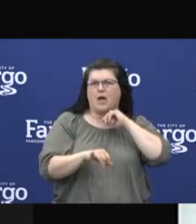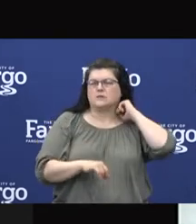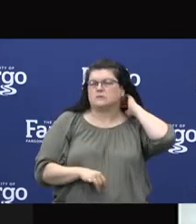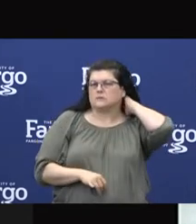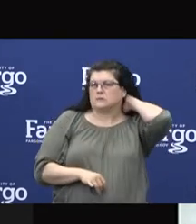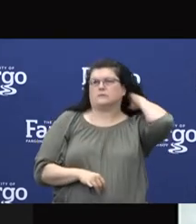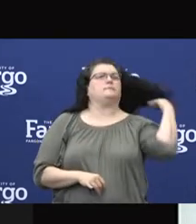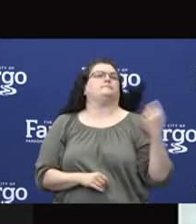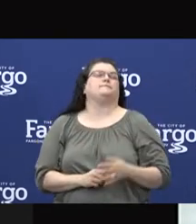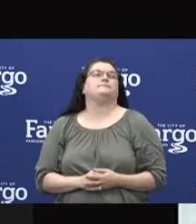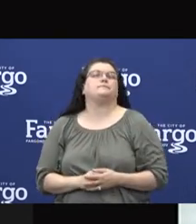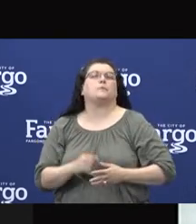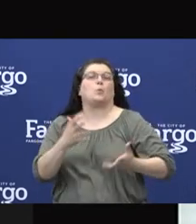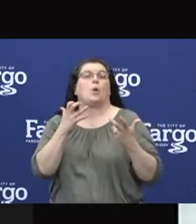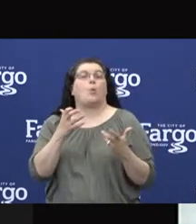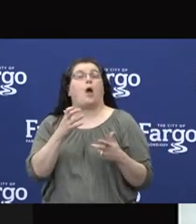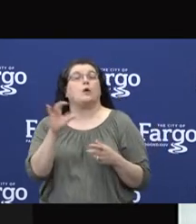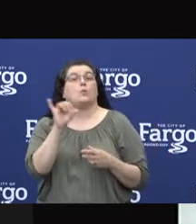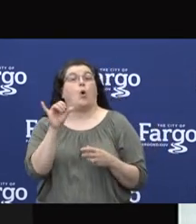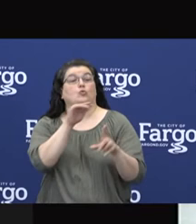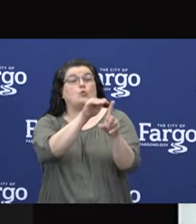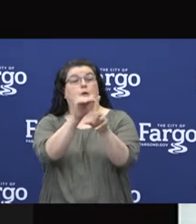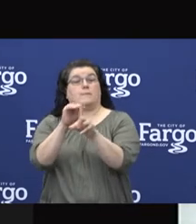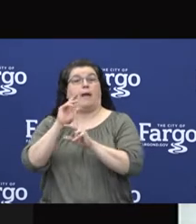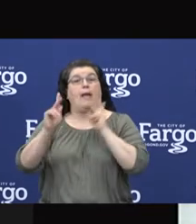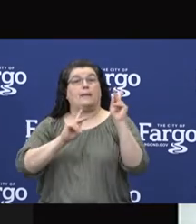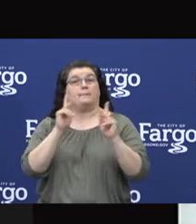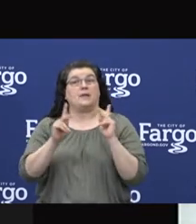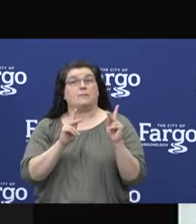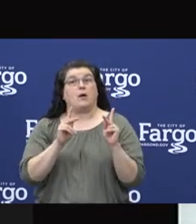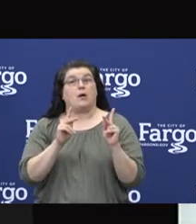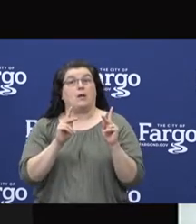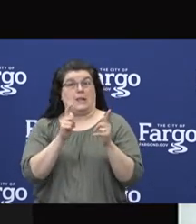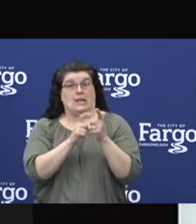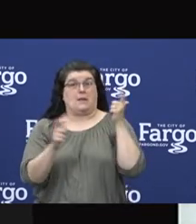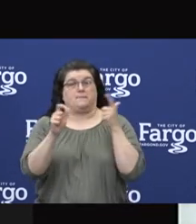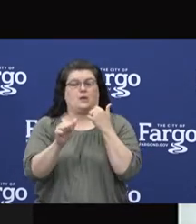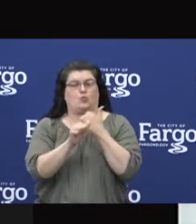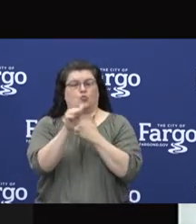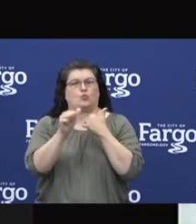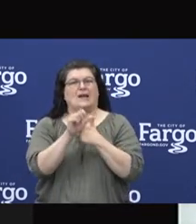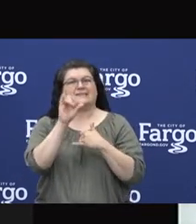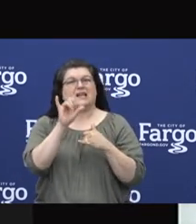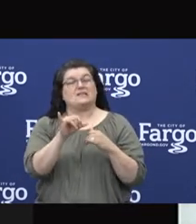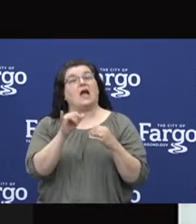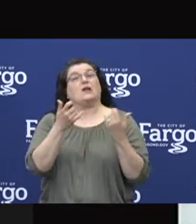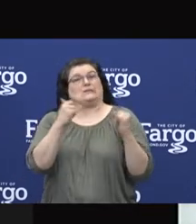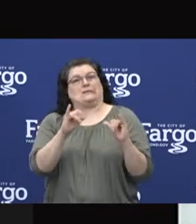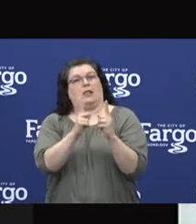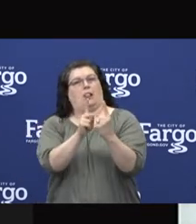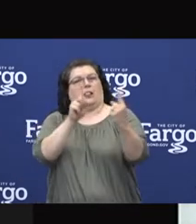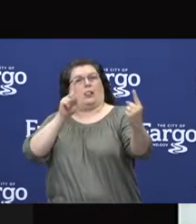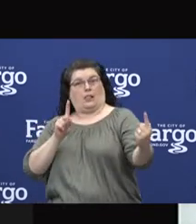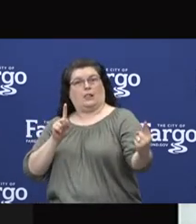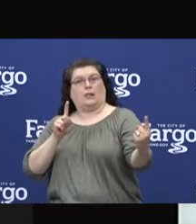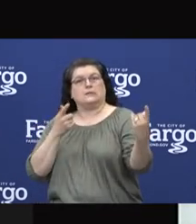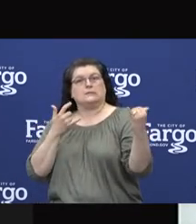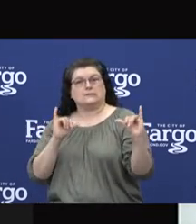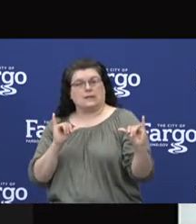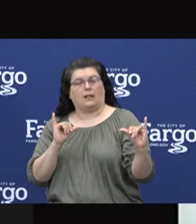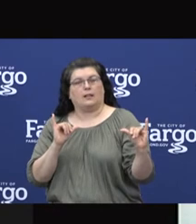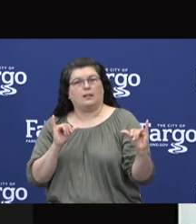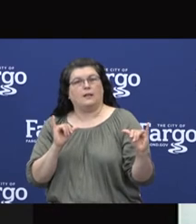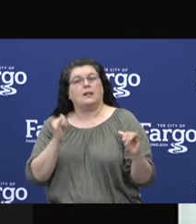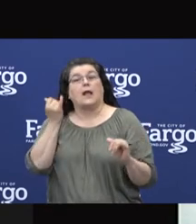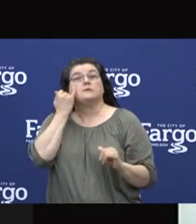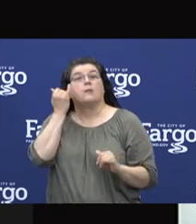environments. We want to also remind people that the biggest risk in those environments is to make sure you maintain social distancing, particularly in